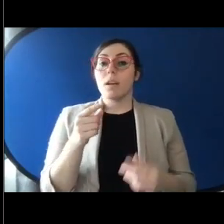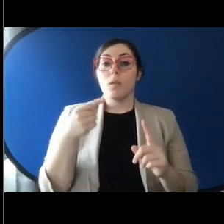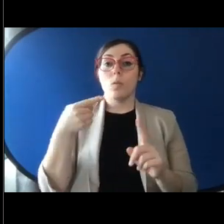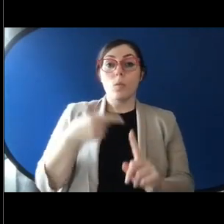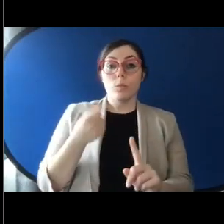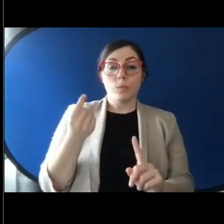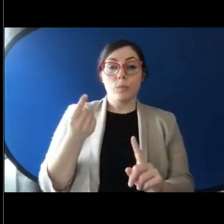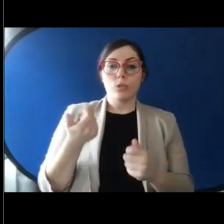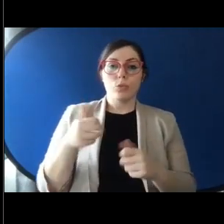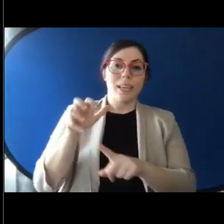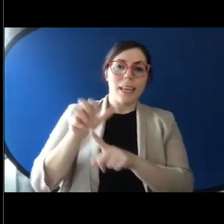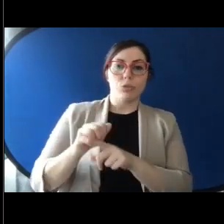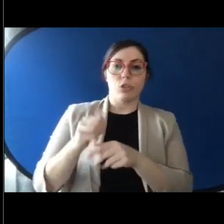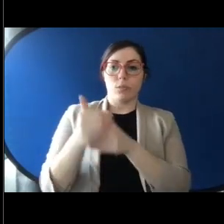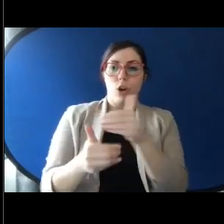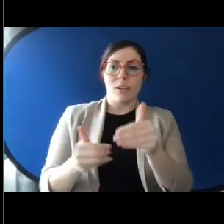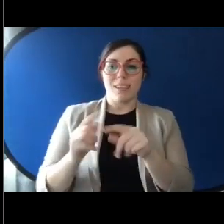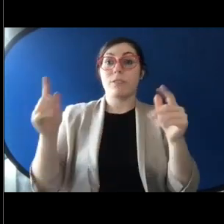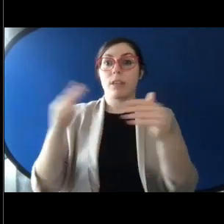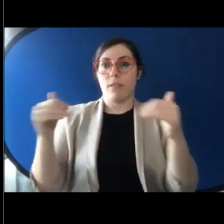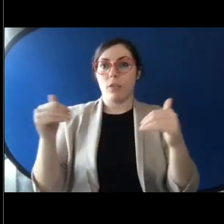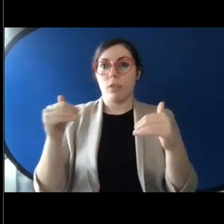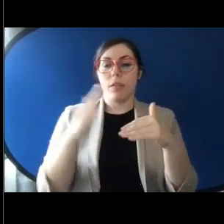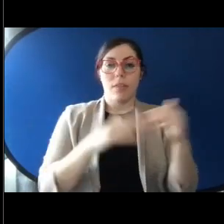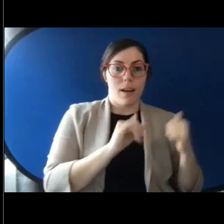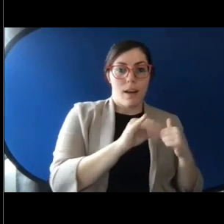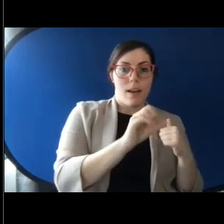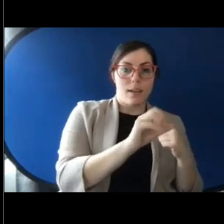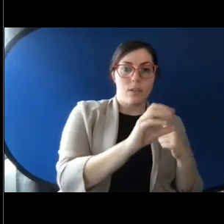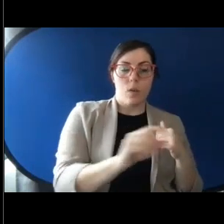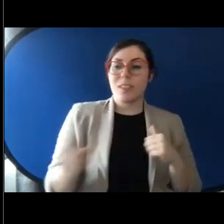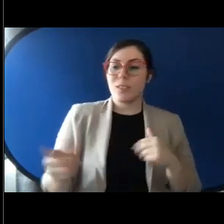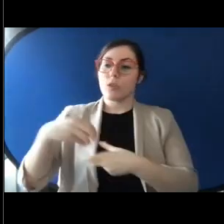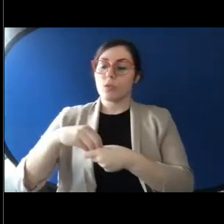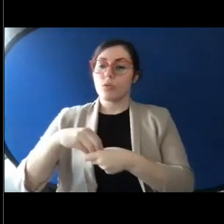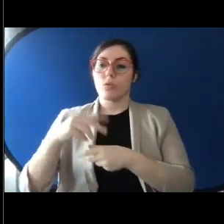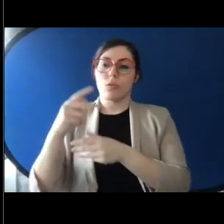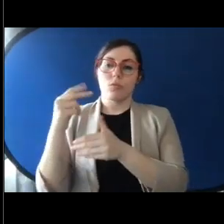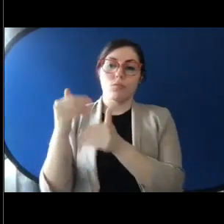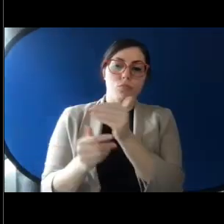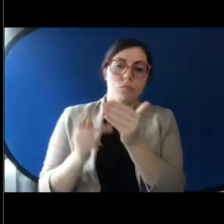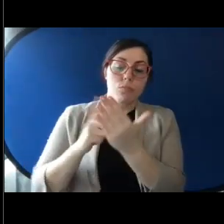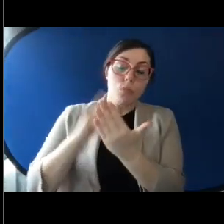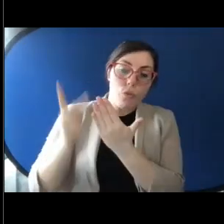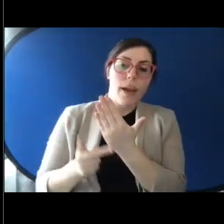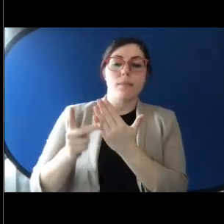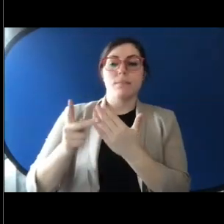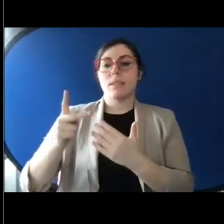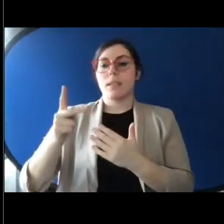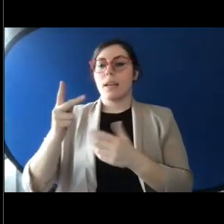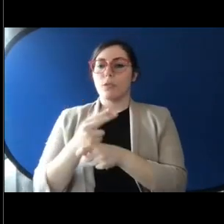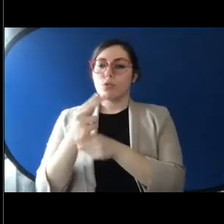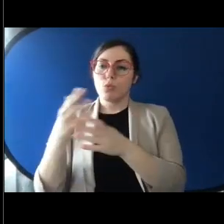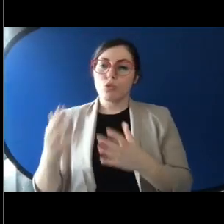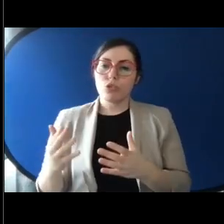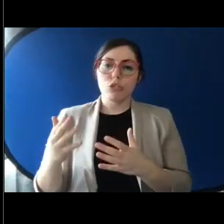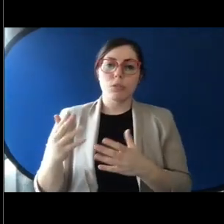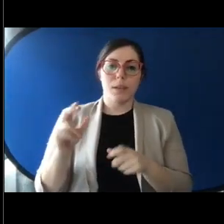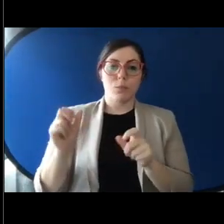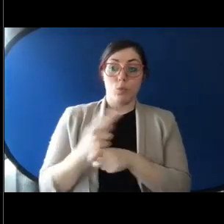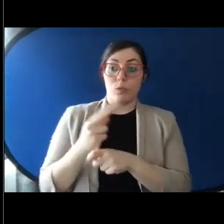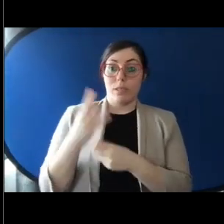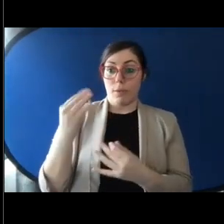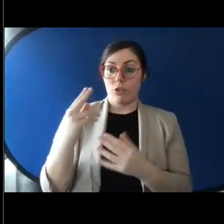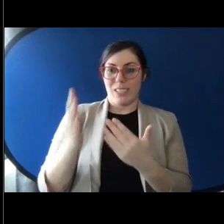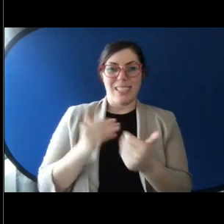at a level different than ISO. This is about programmers and users of data being able to manipulate that easily and to